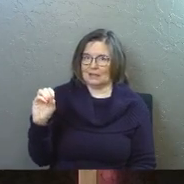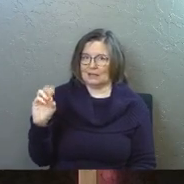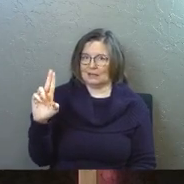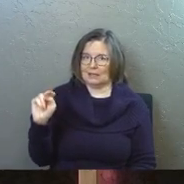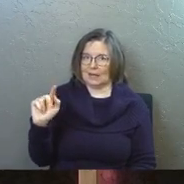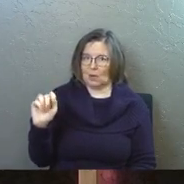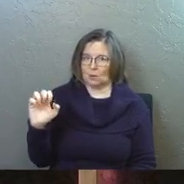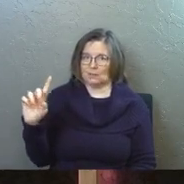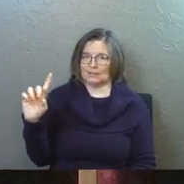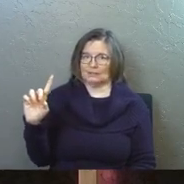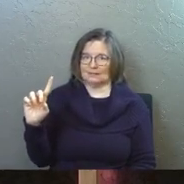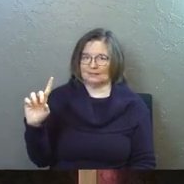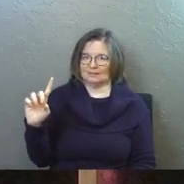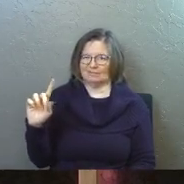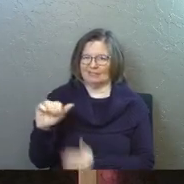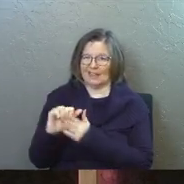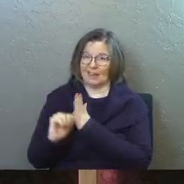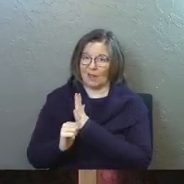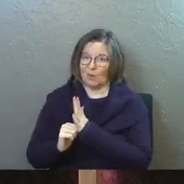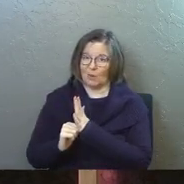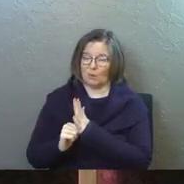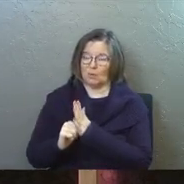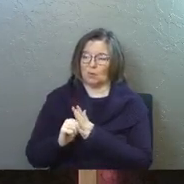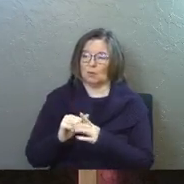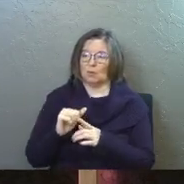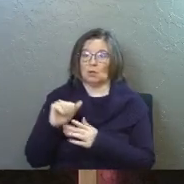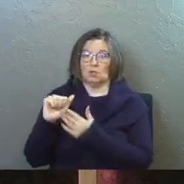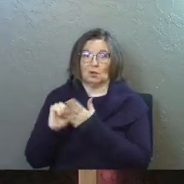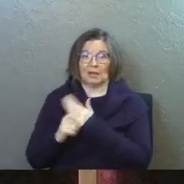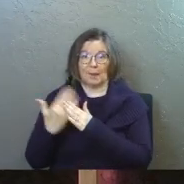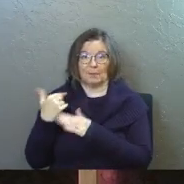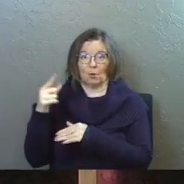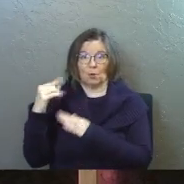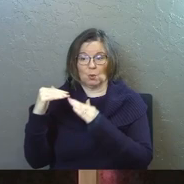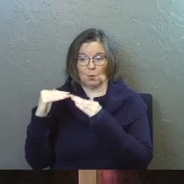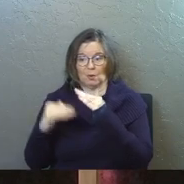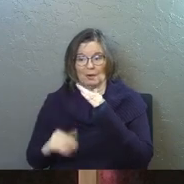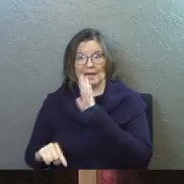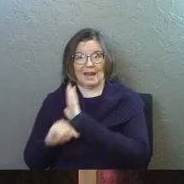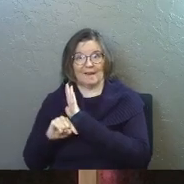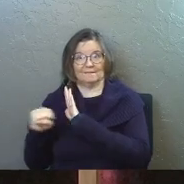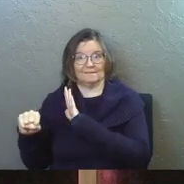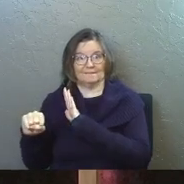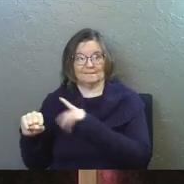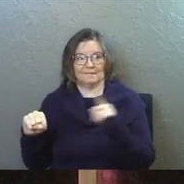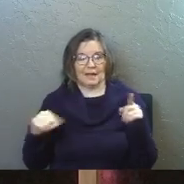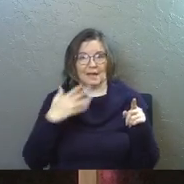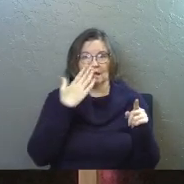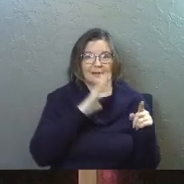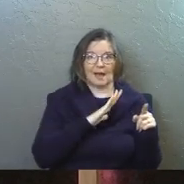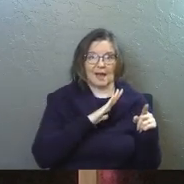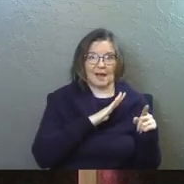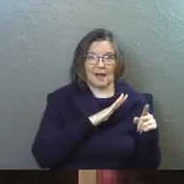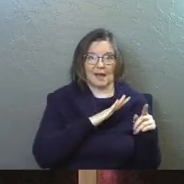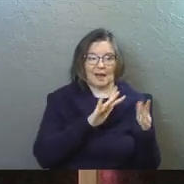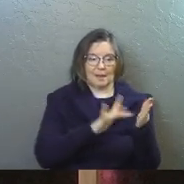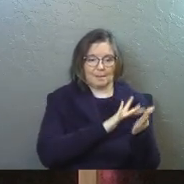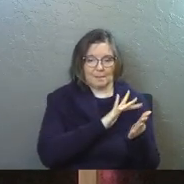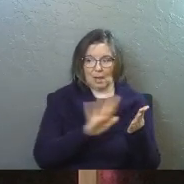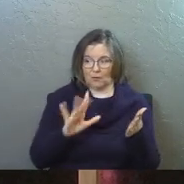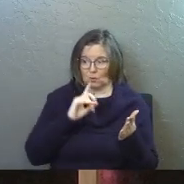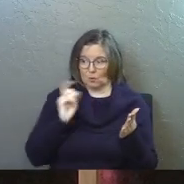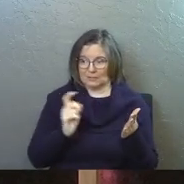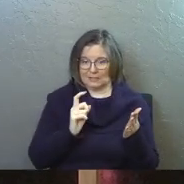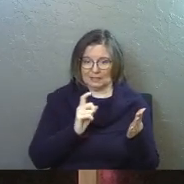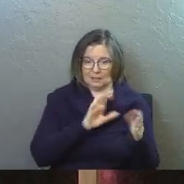Because of him, you're going to get to be accounted righteous as if you had been clean and pure all your